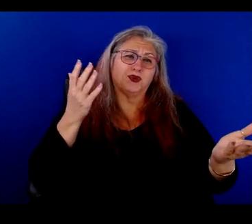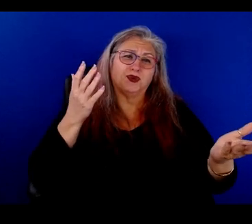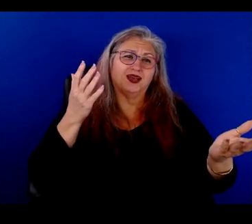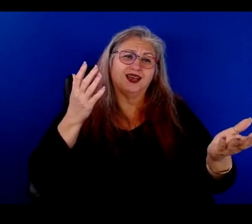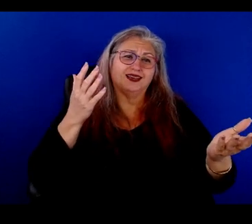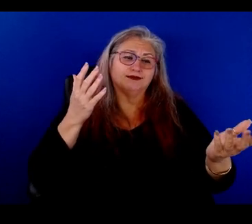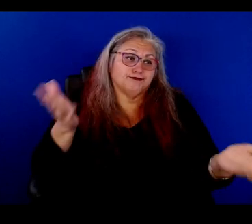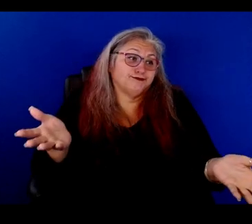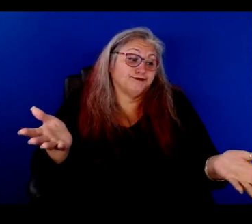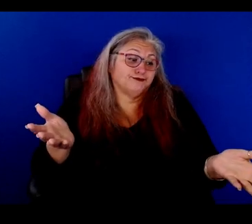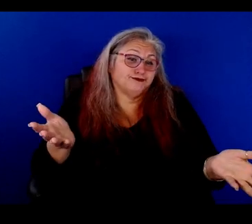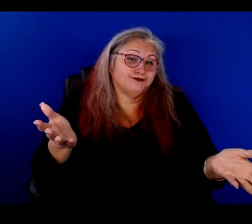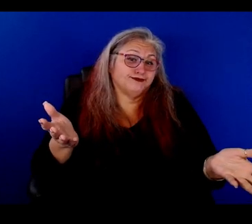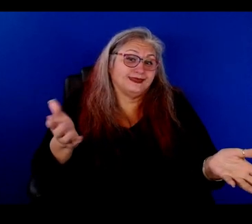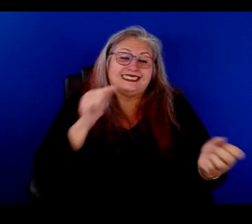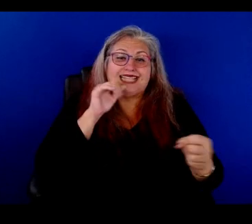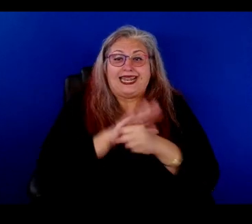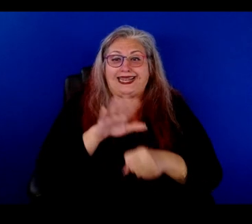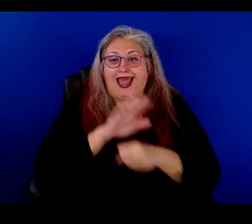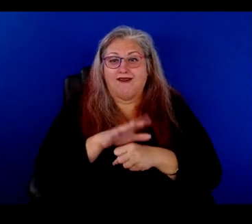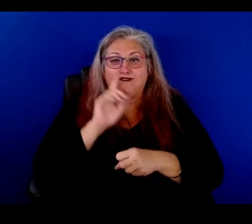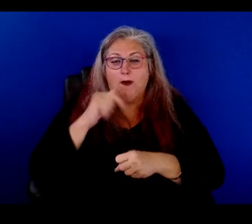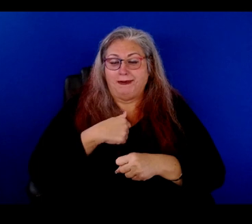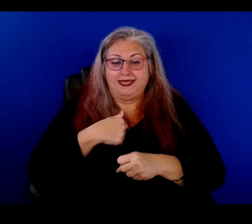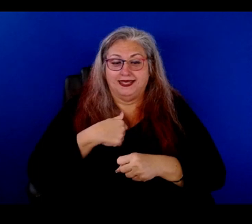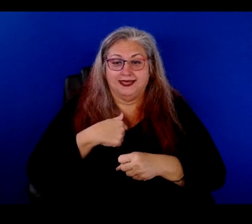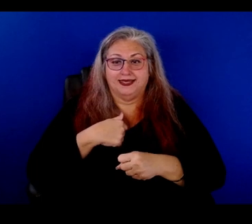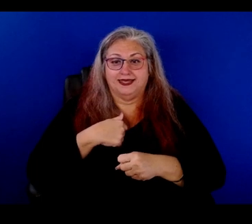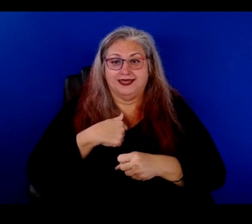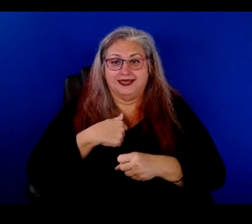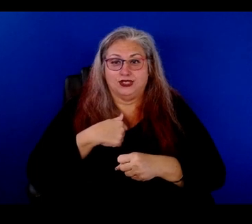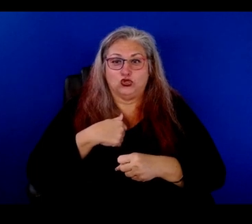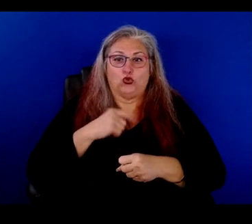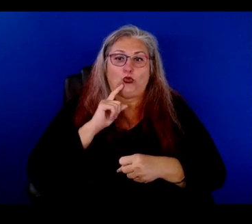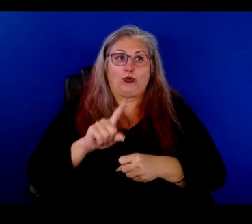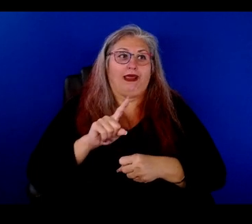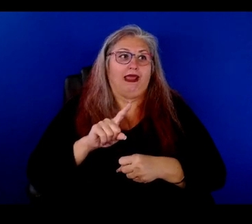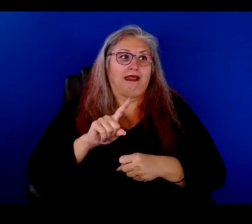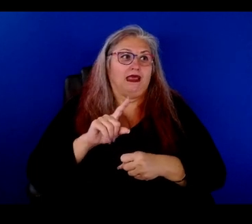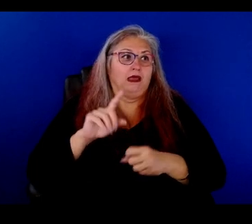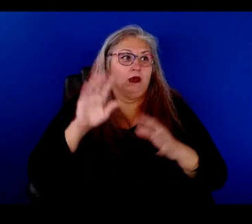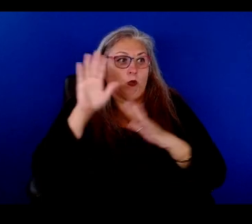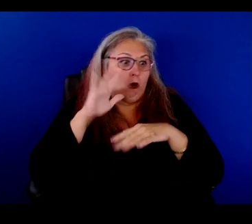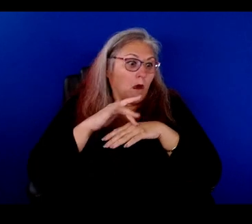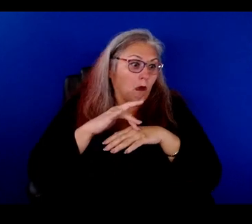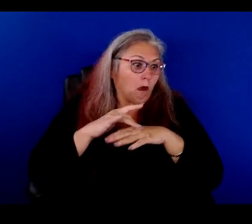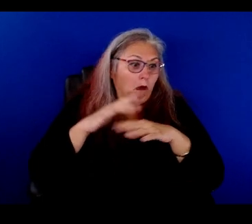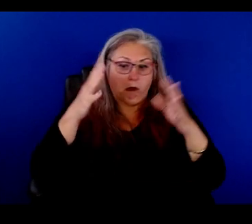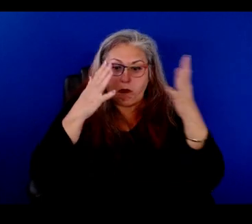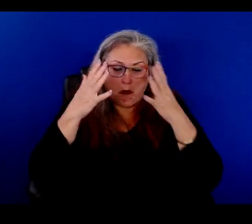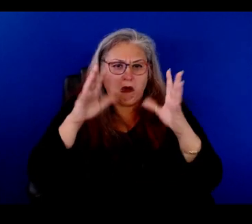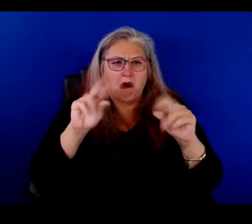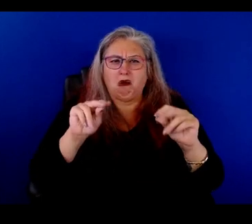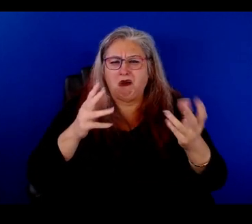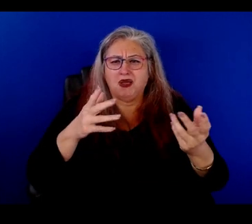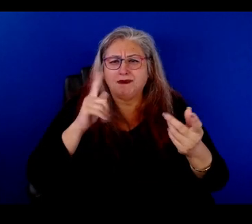they're just not enough for me to like seriously lose sleep over, if you will. It's like, because